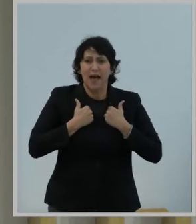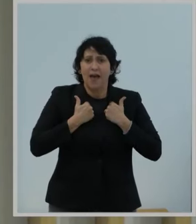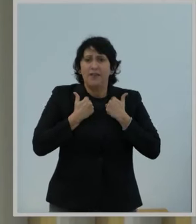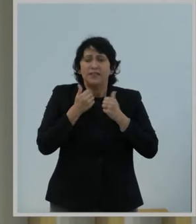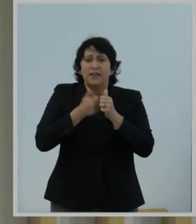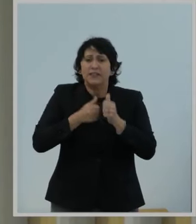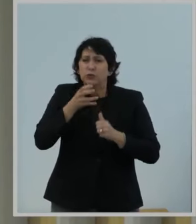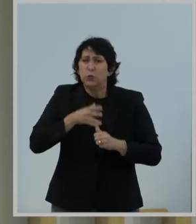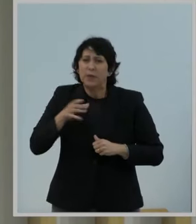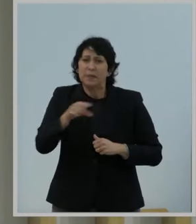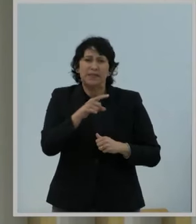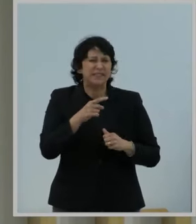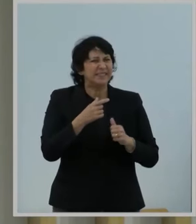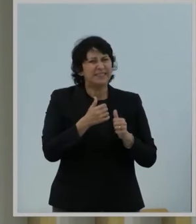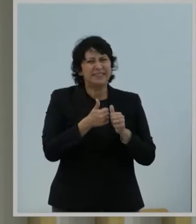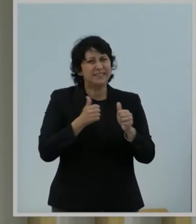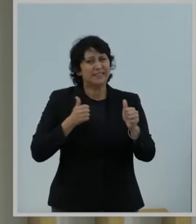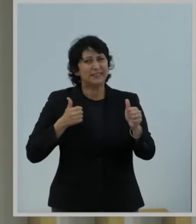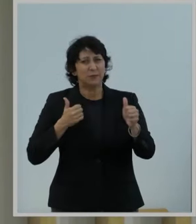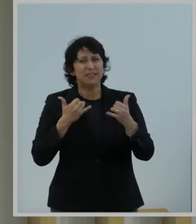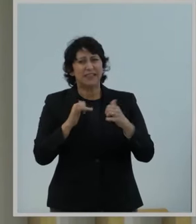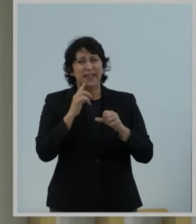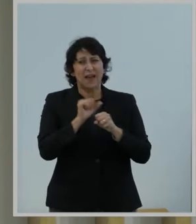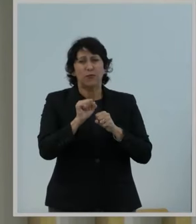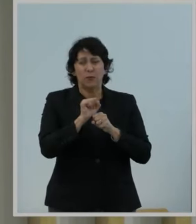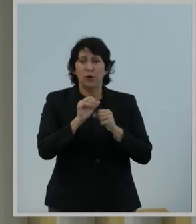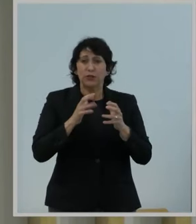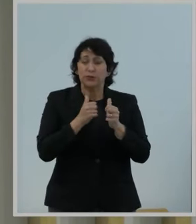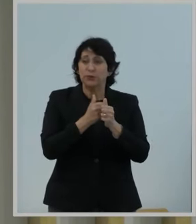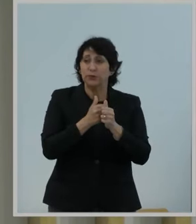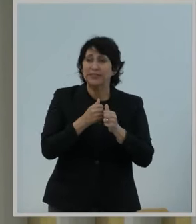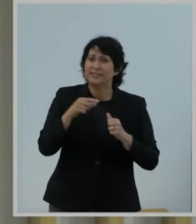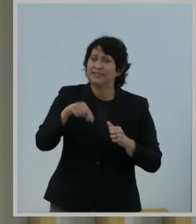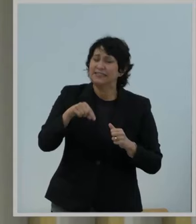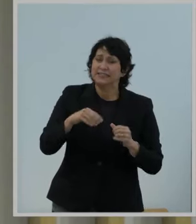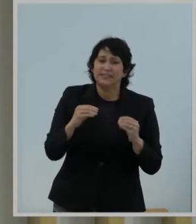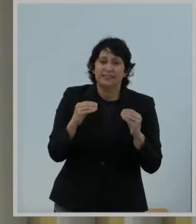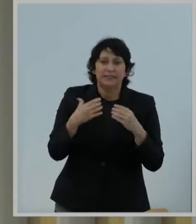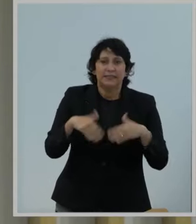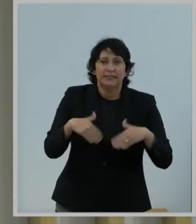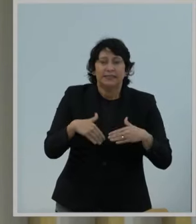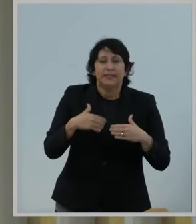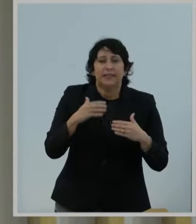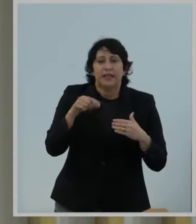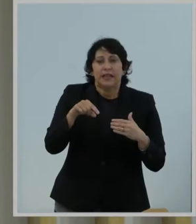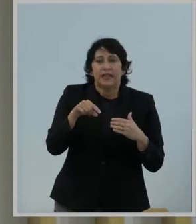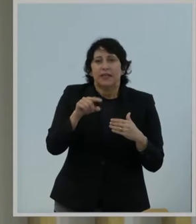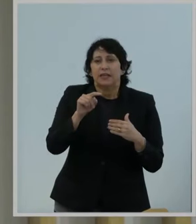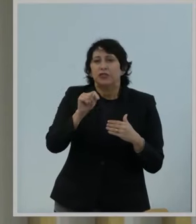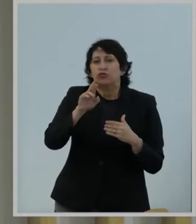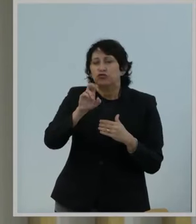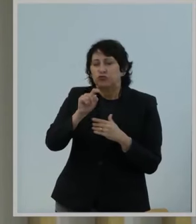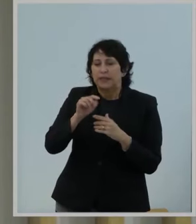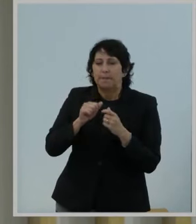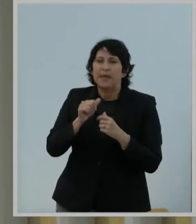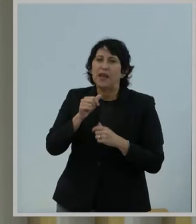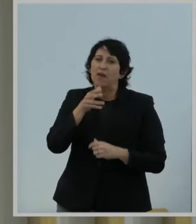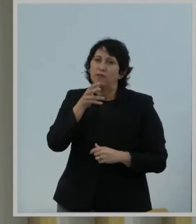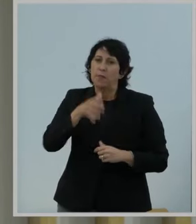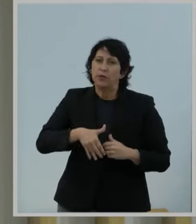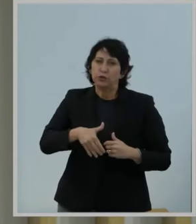we still have work to do. Nowhere is this more apparent than in our treatment of maternal mortality.